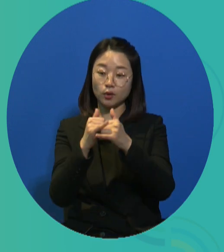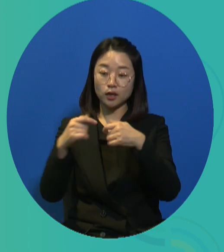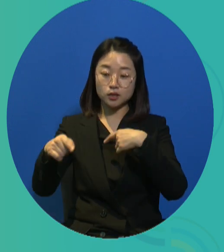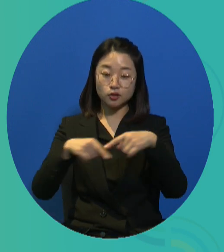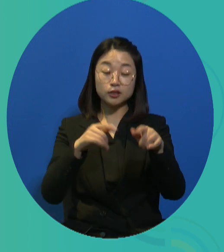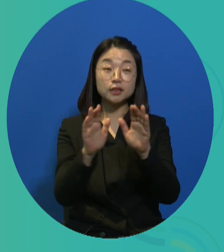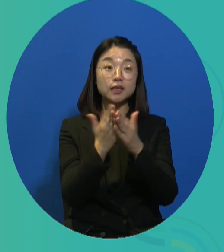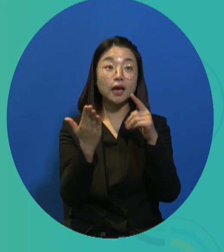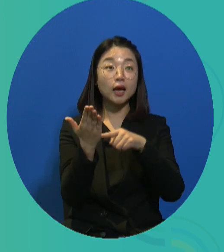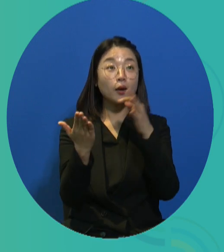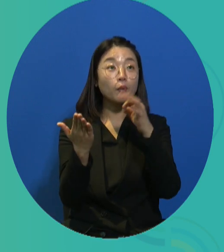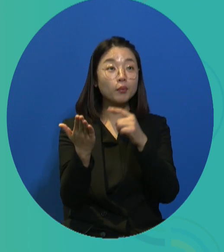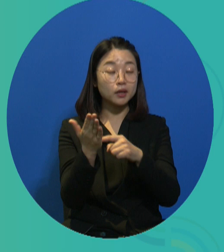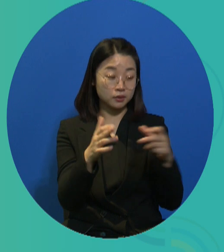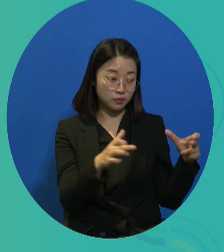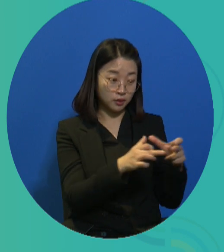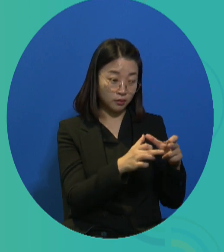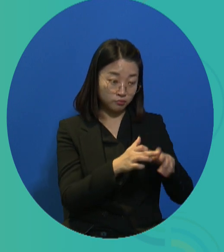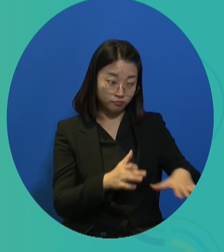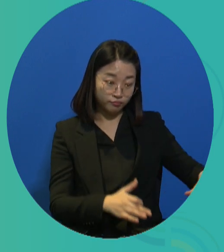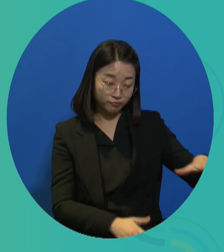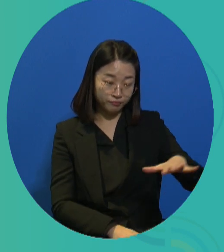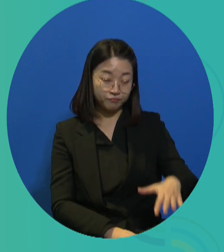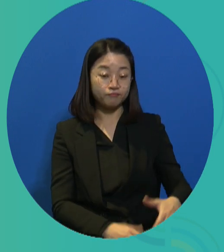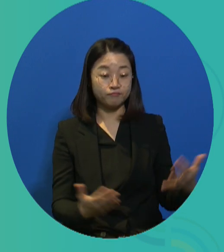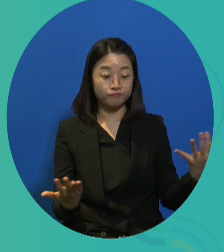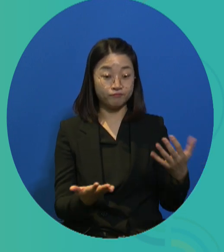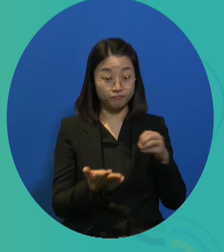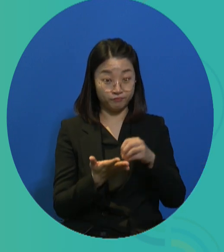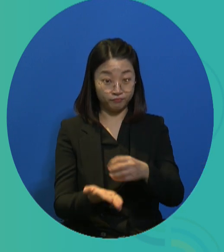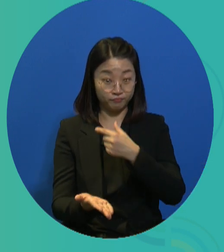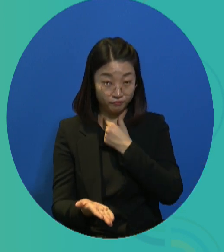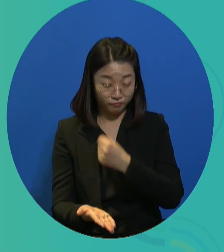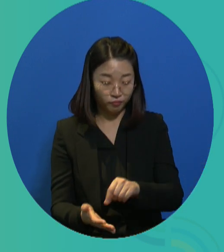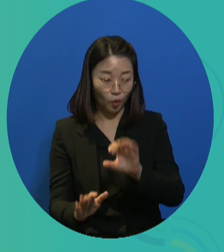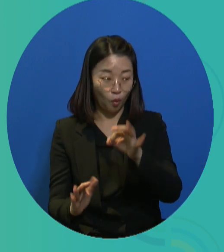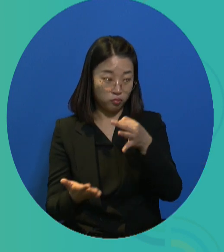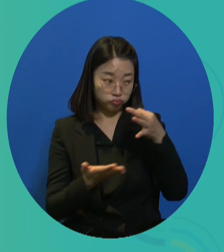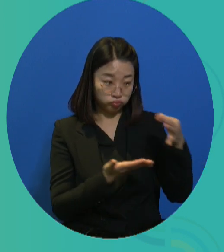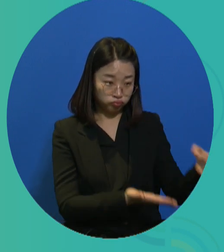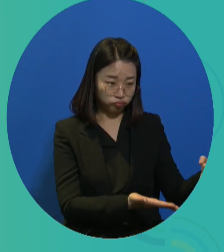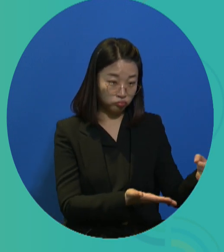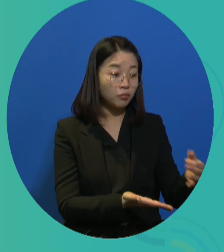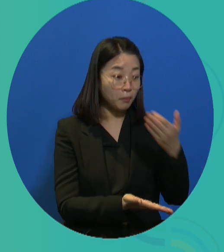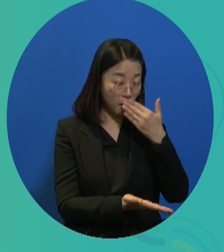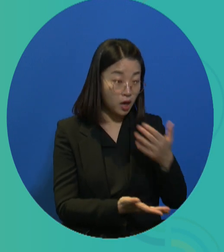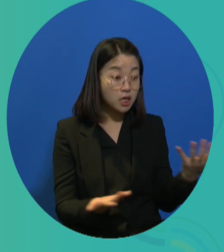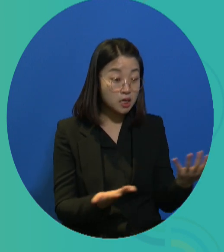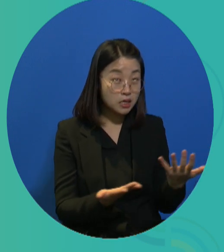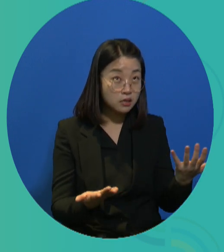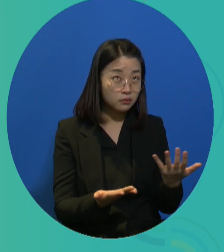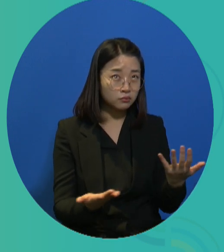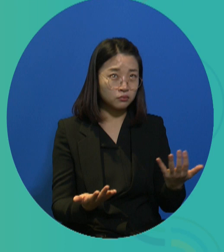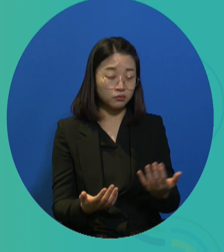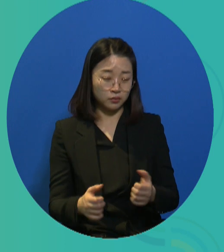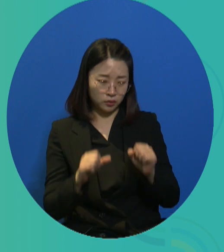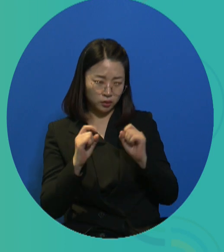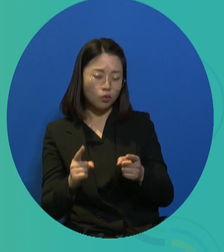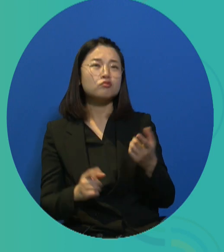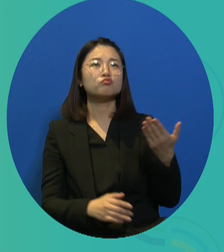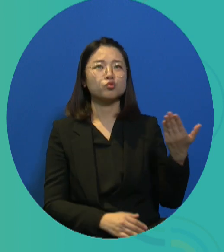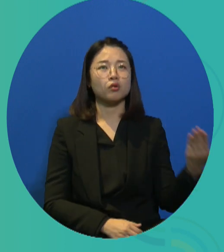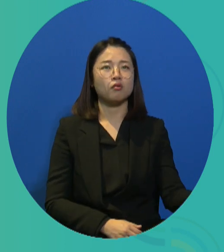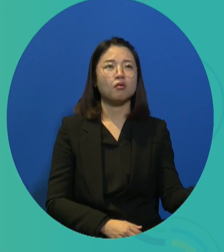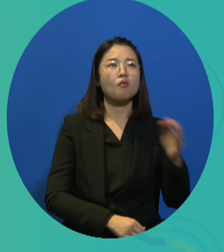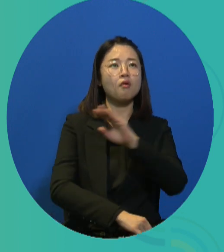As you can see here, the UN published a social policy white paper in 1994 to